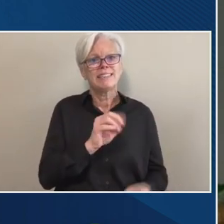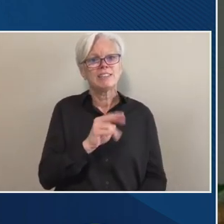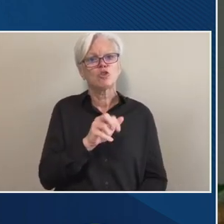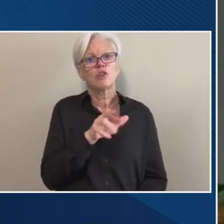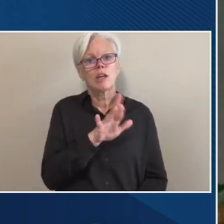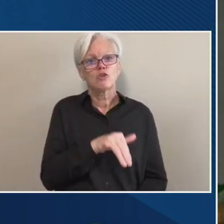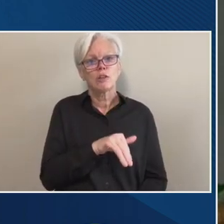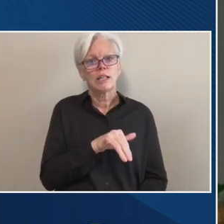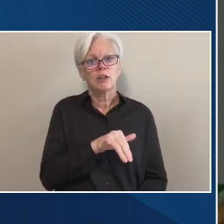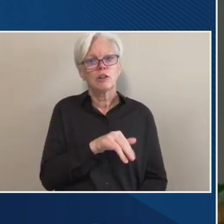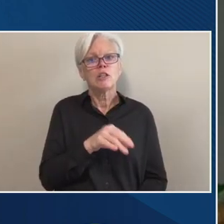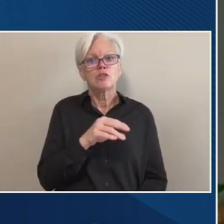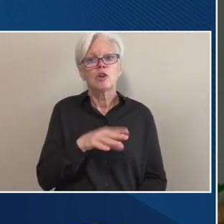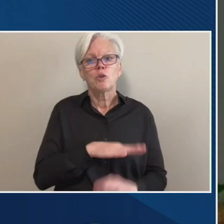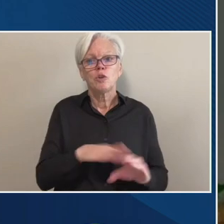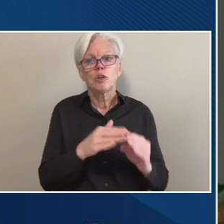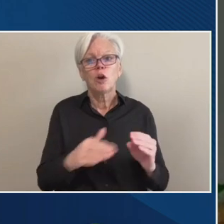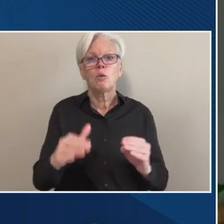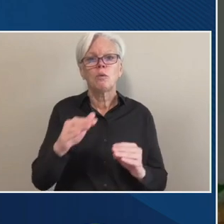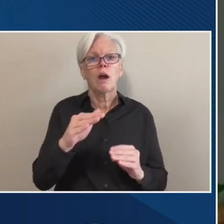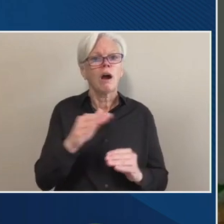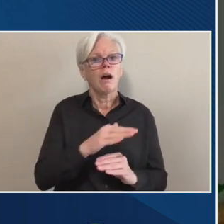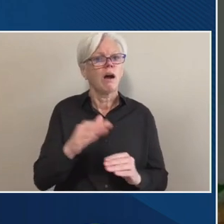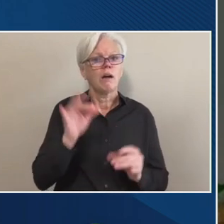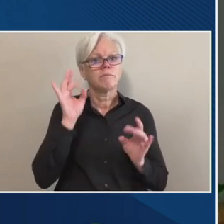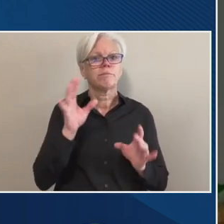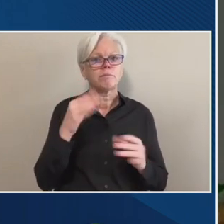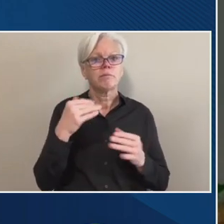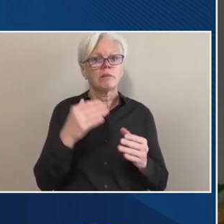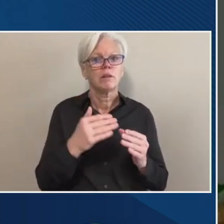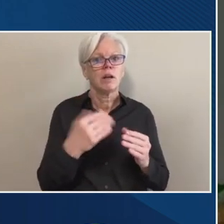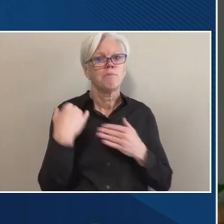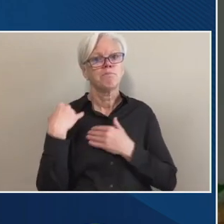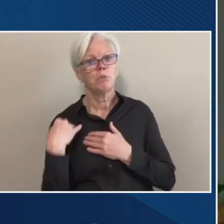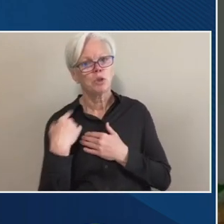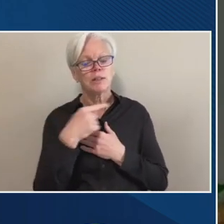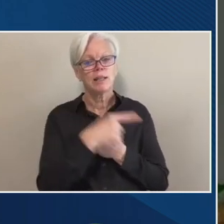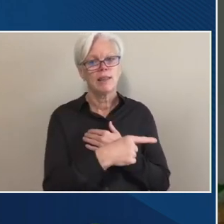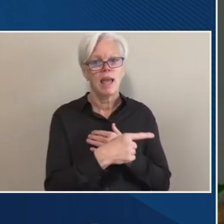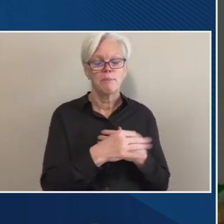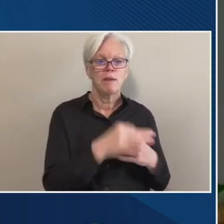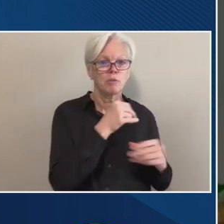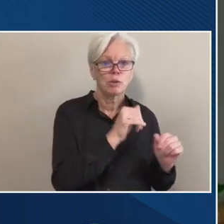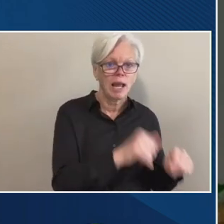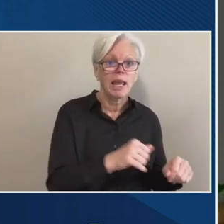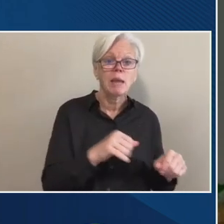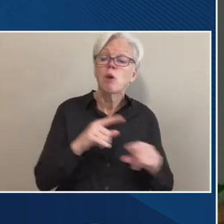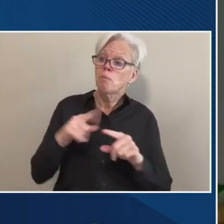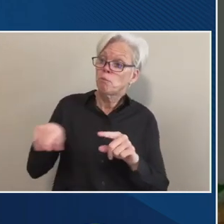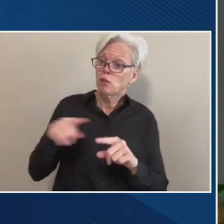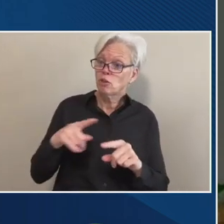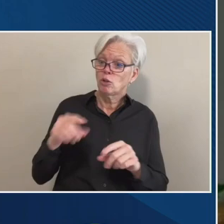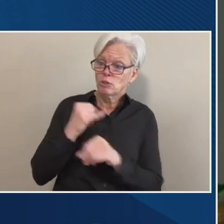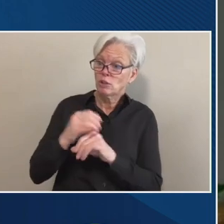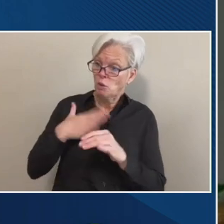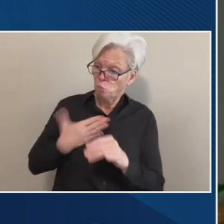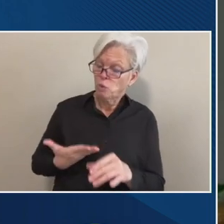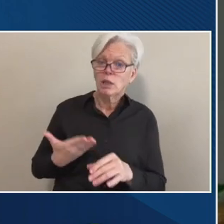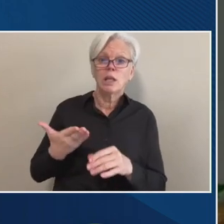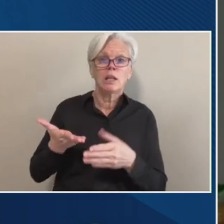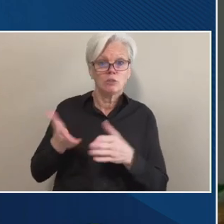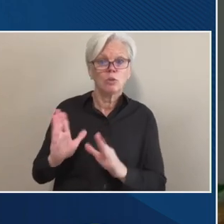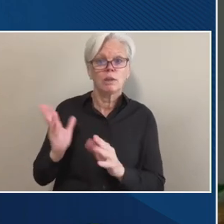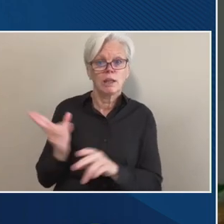unduly burden those who really can't do it, but allow those who are willing and are able to do it to use this